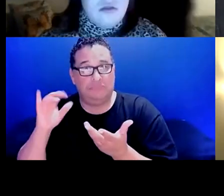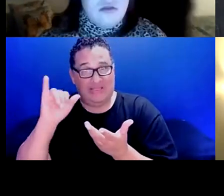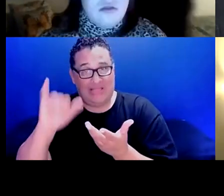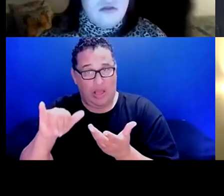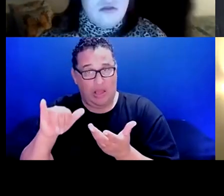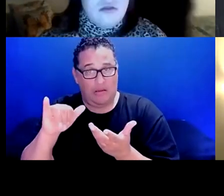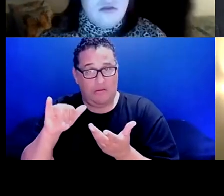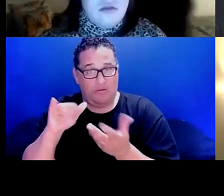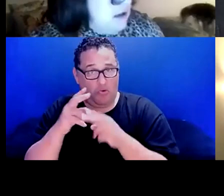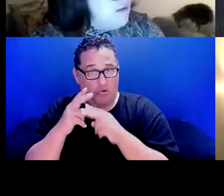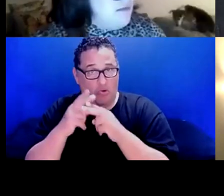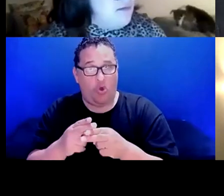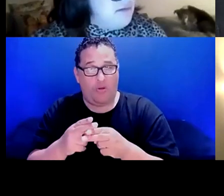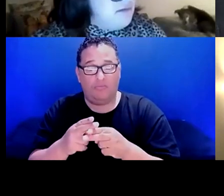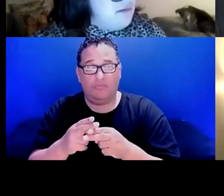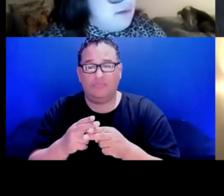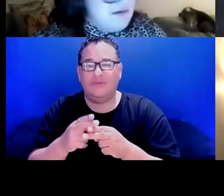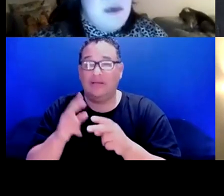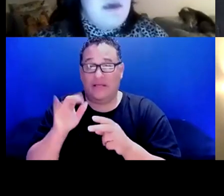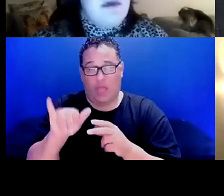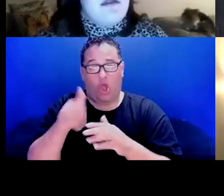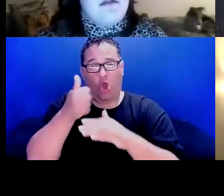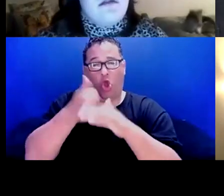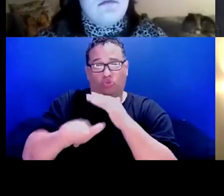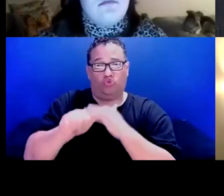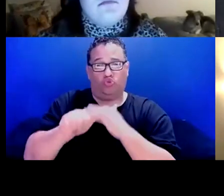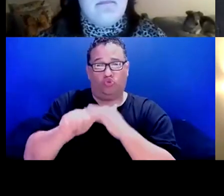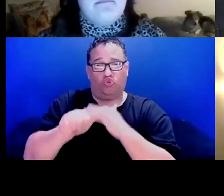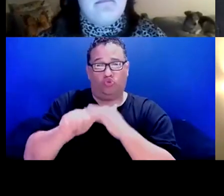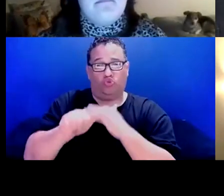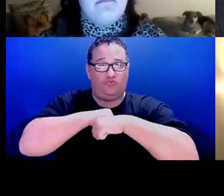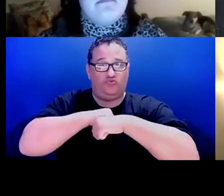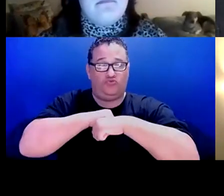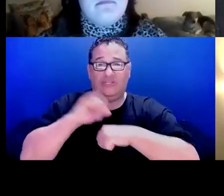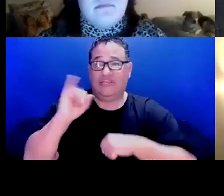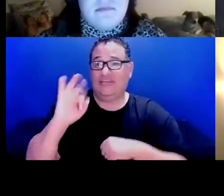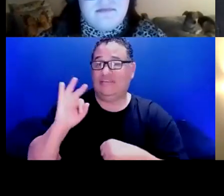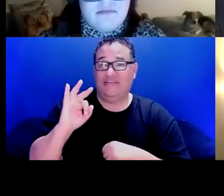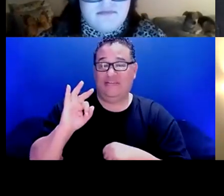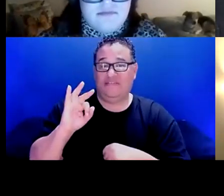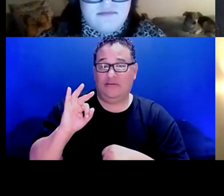does it fall under protections if they don't necessarily know there's a disability?